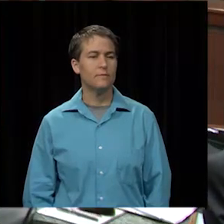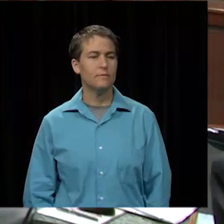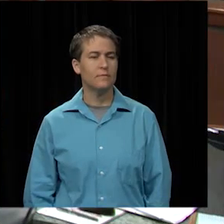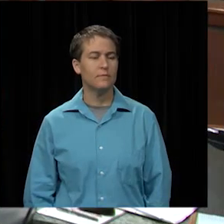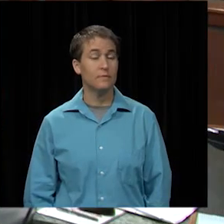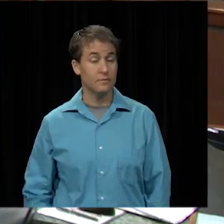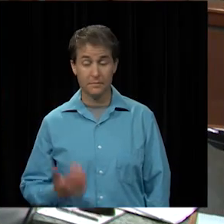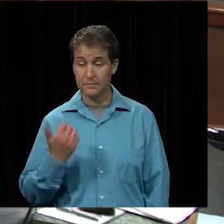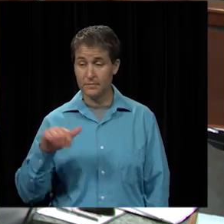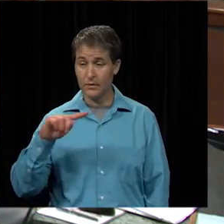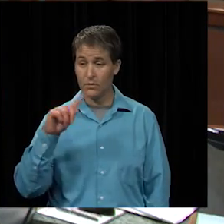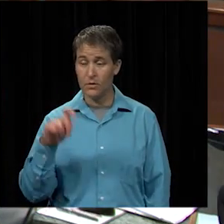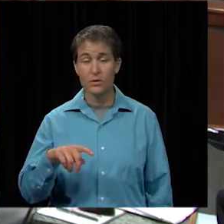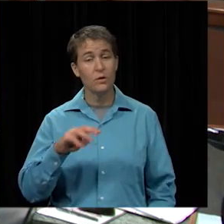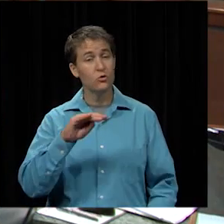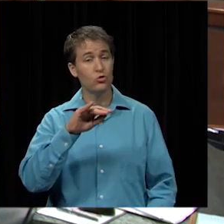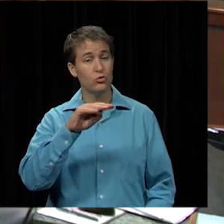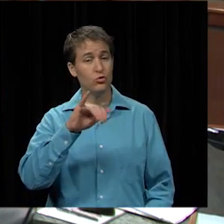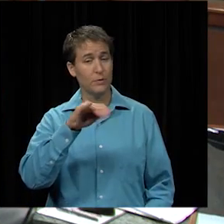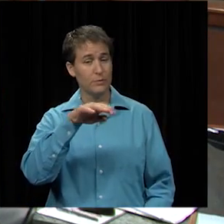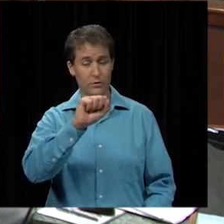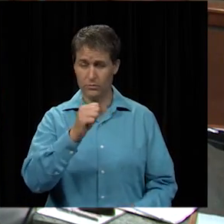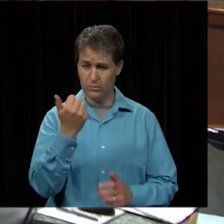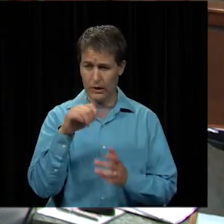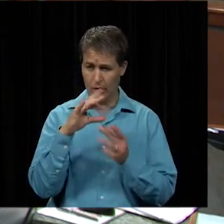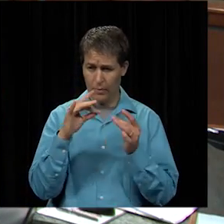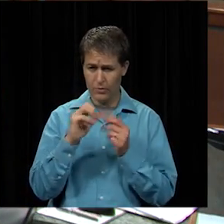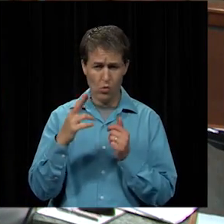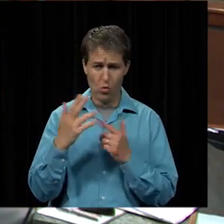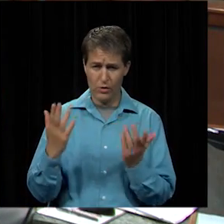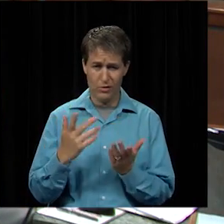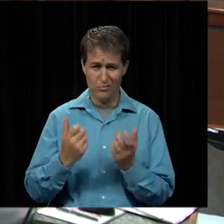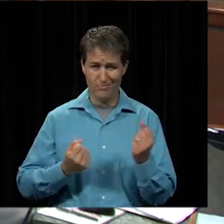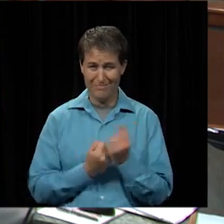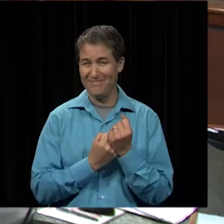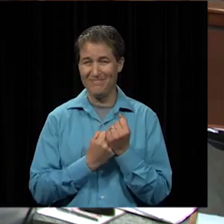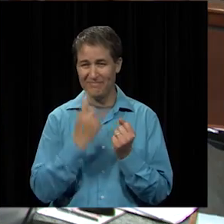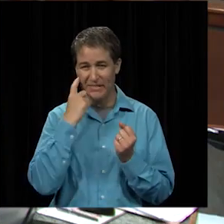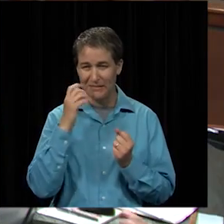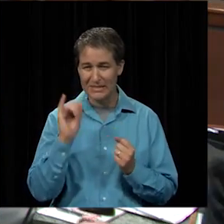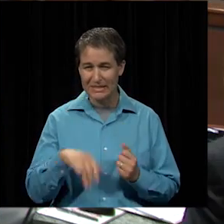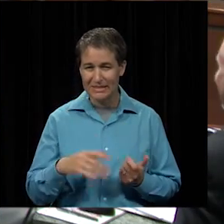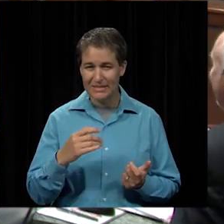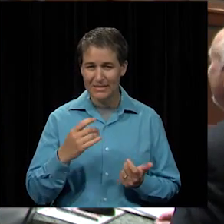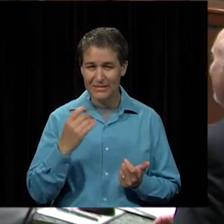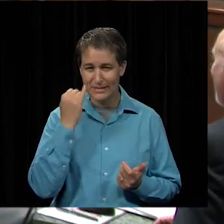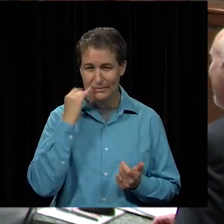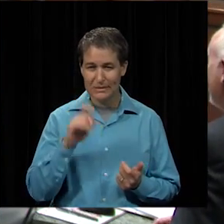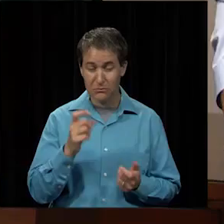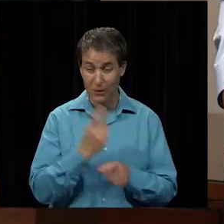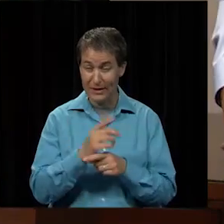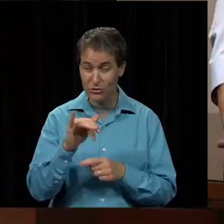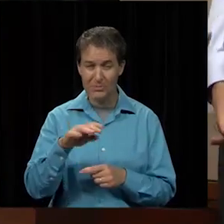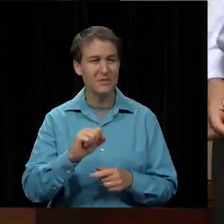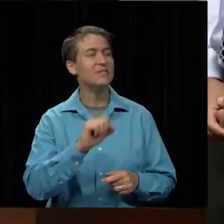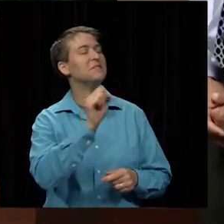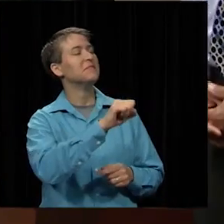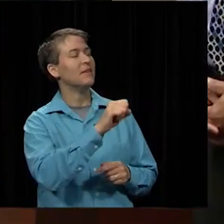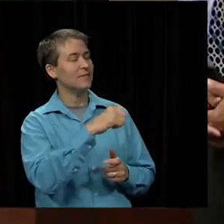Any questions? Did James have any comments, or he's here just to help if need be? Is that right, James? Yes, ma'am.